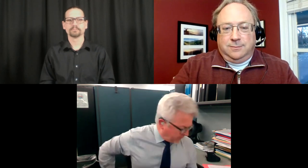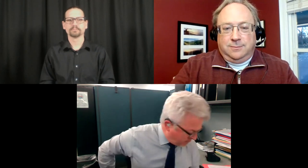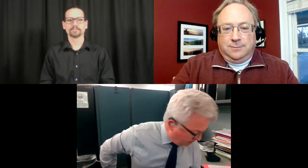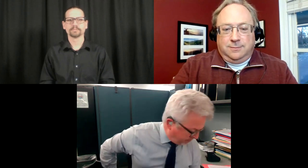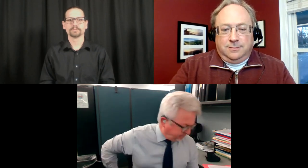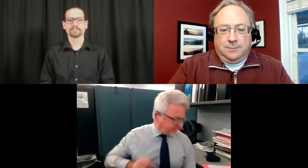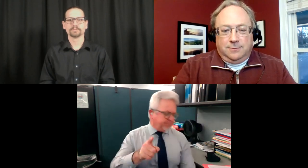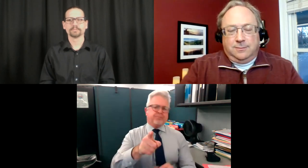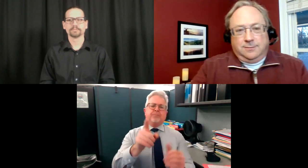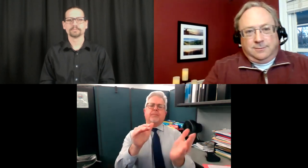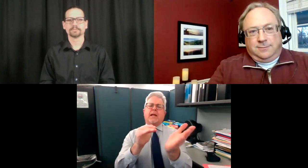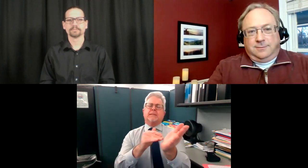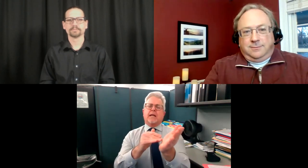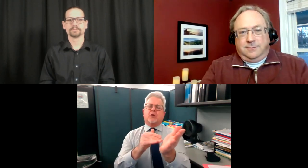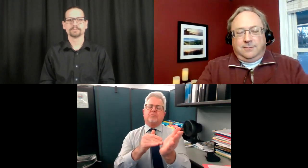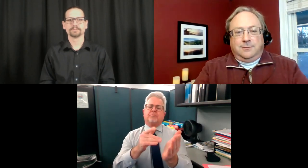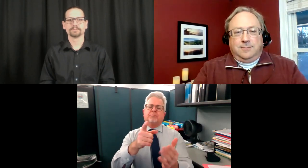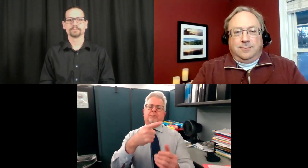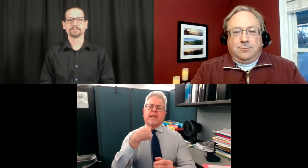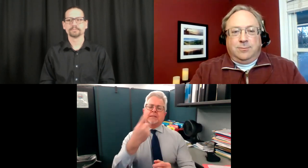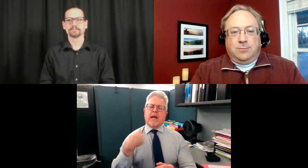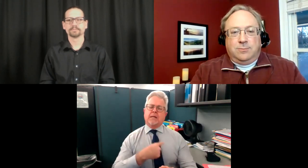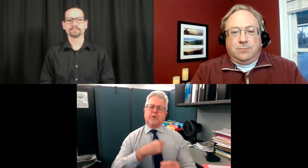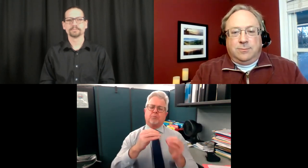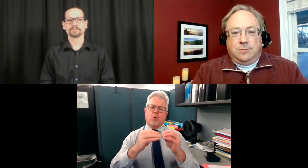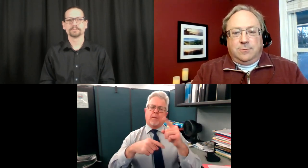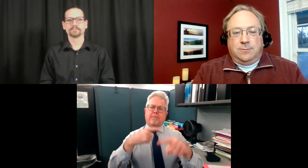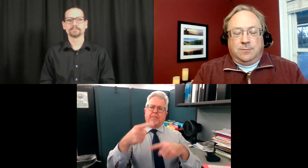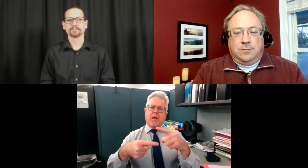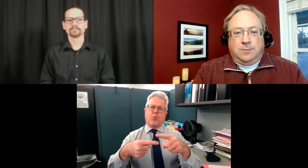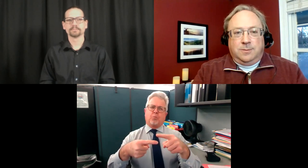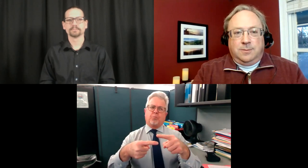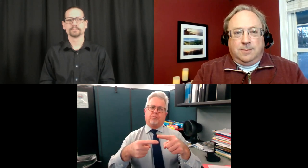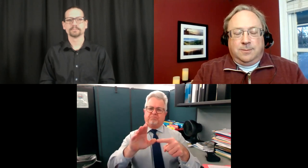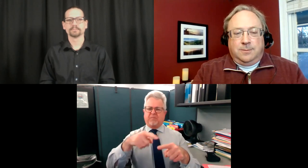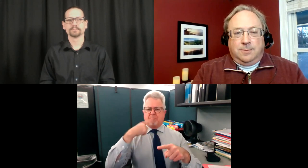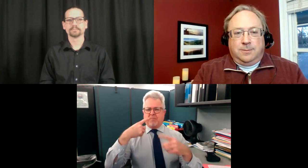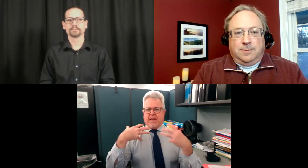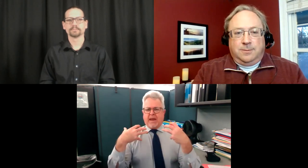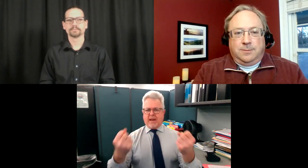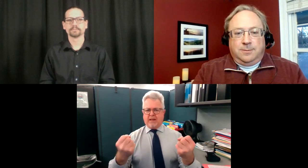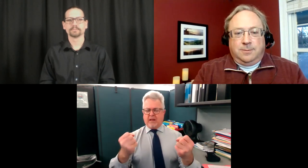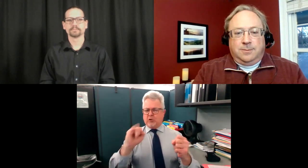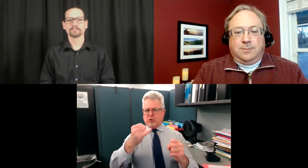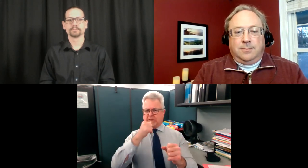questions. I'll keep you busy myself, Dr. Jim. If you could tell us a little bit more